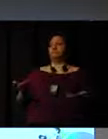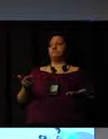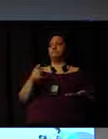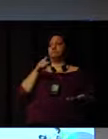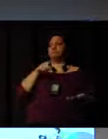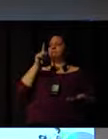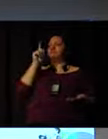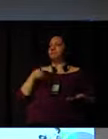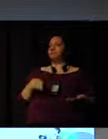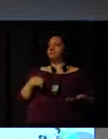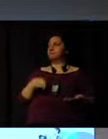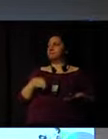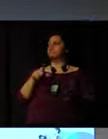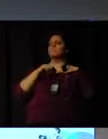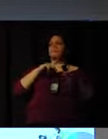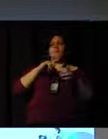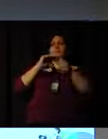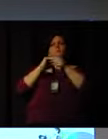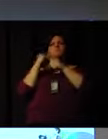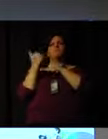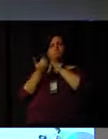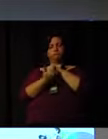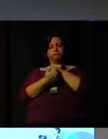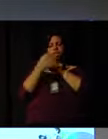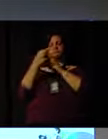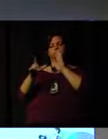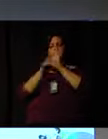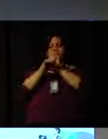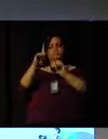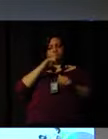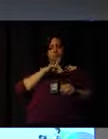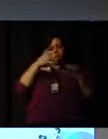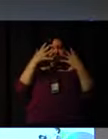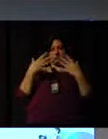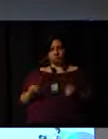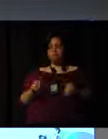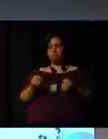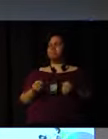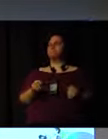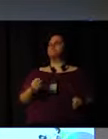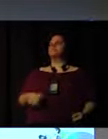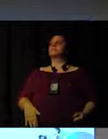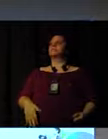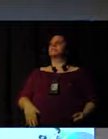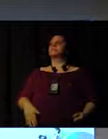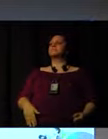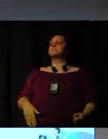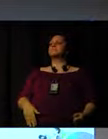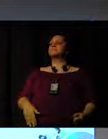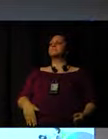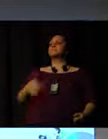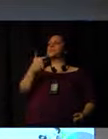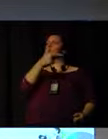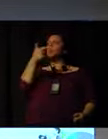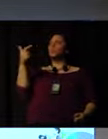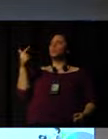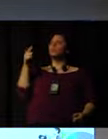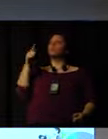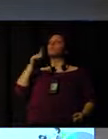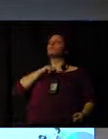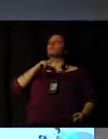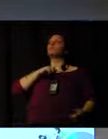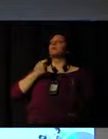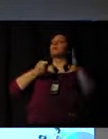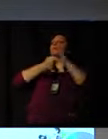So this is all legally protected. We've never had any kind